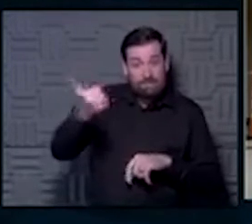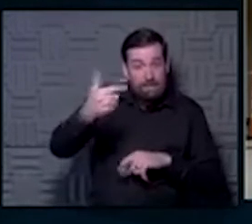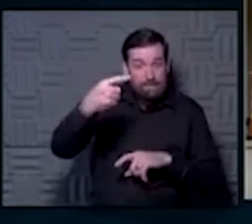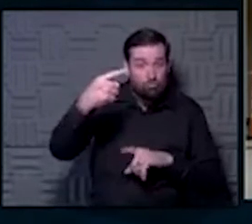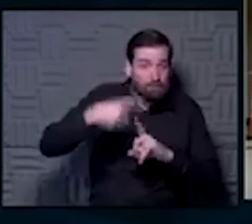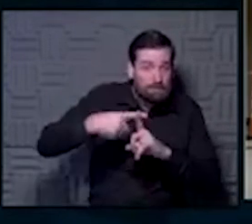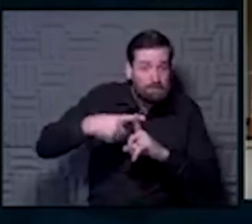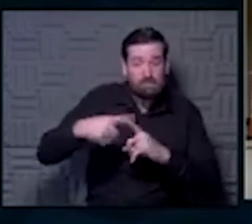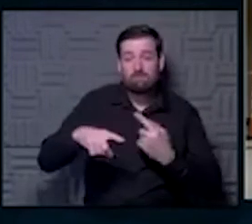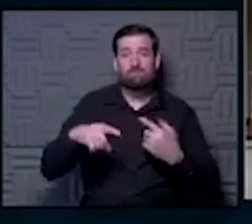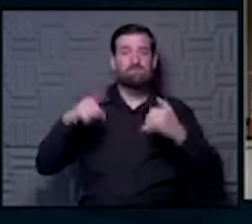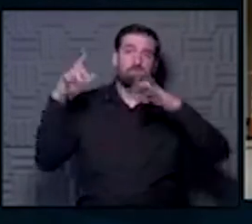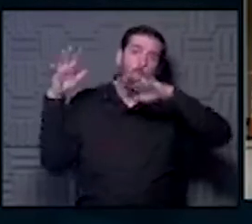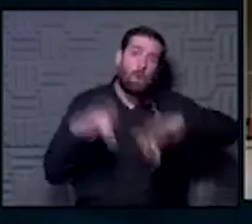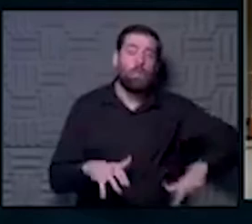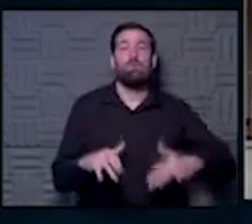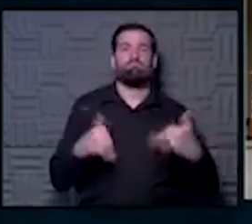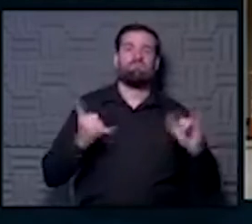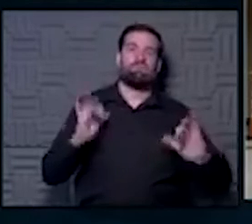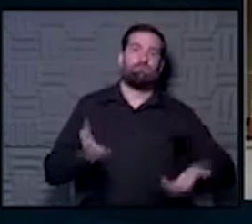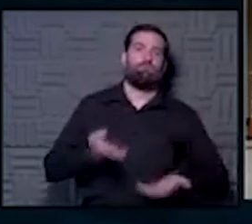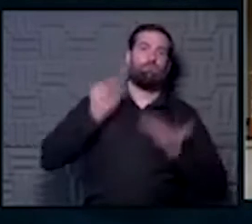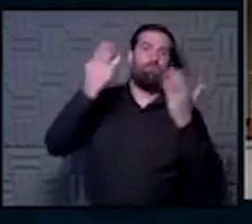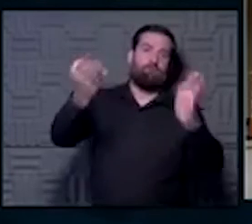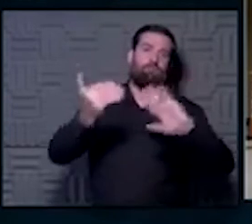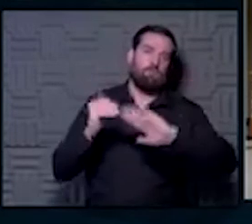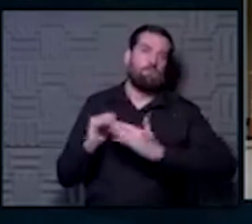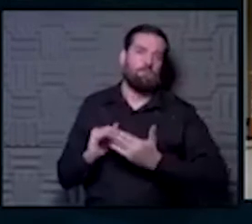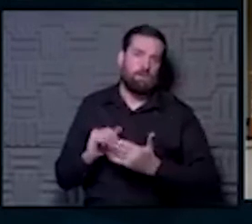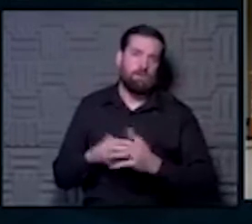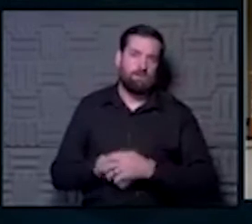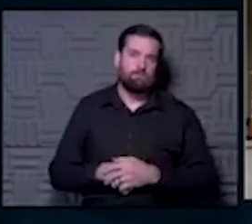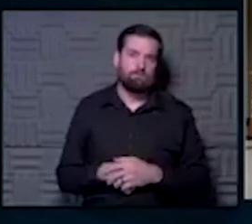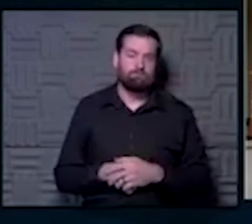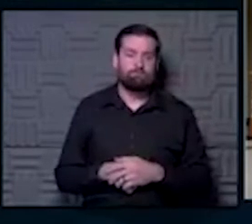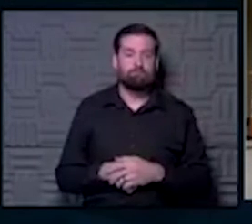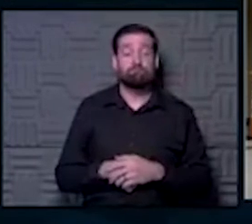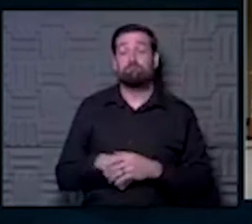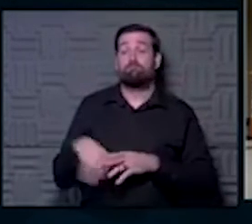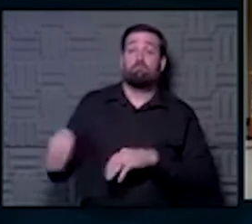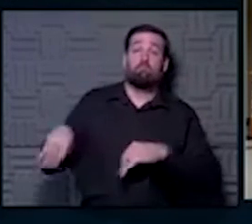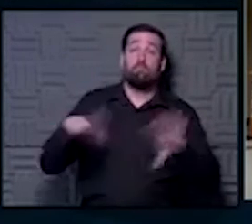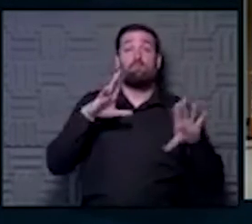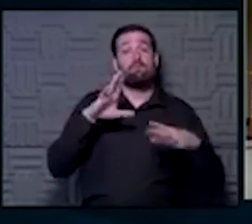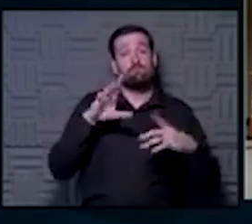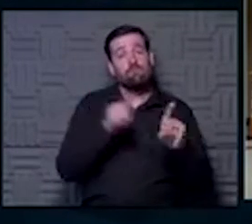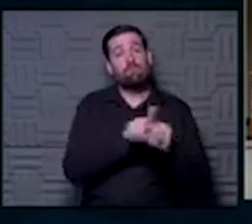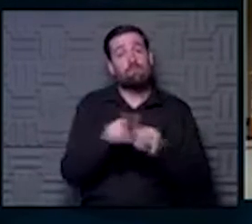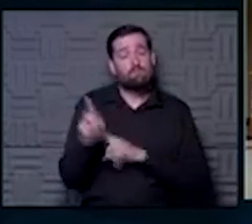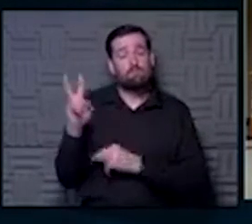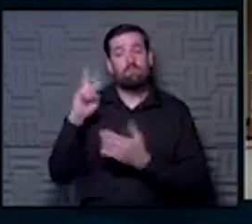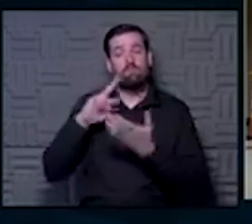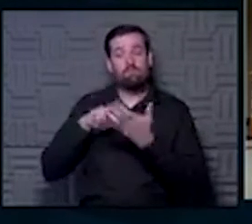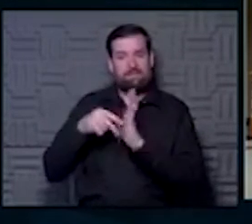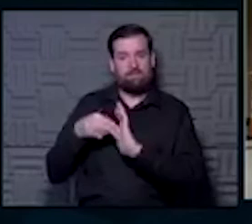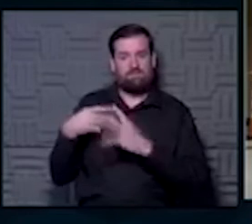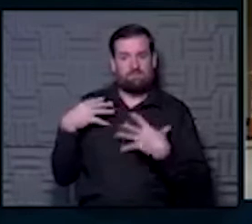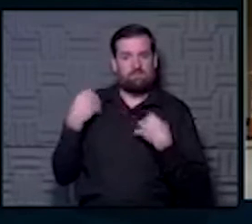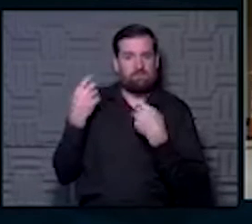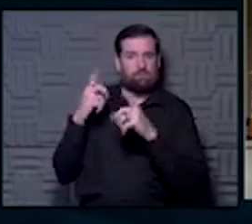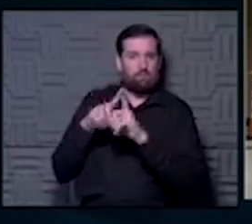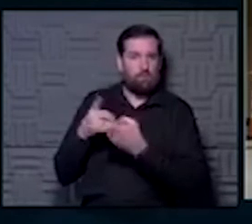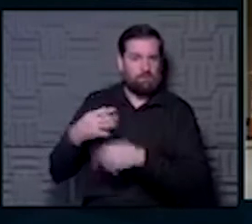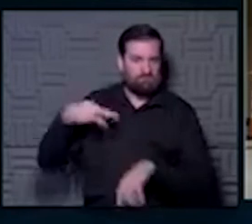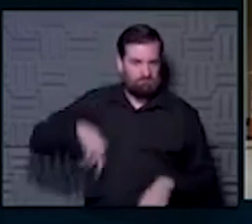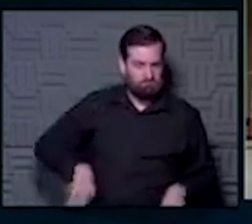grounds, that we can still offer this service to our community members. And by moving the site, that also helps at the health department because